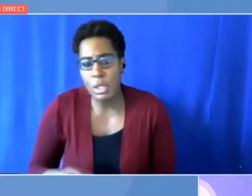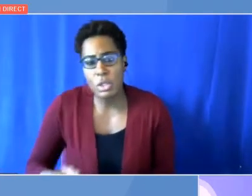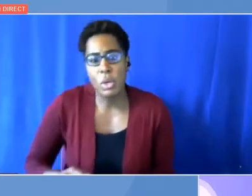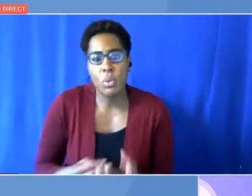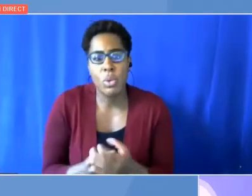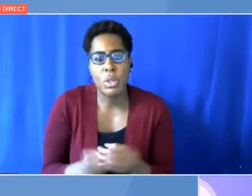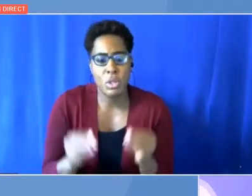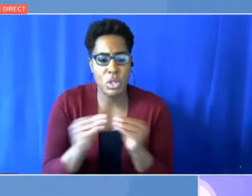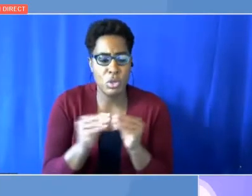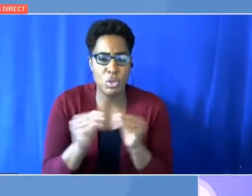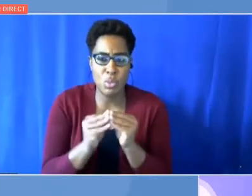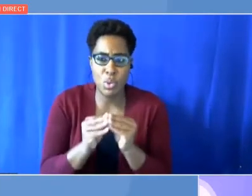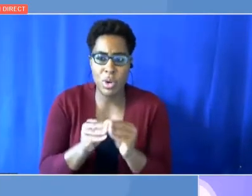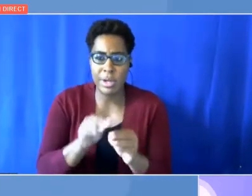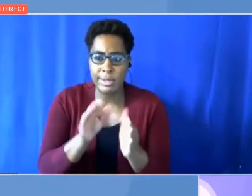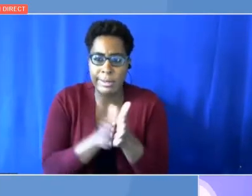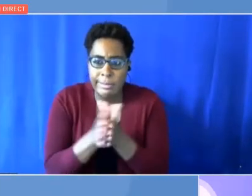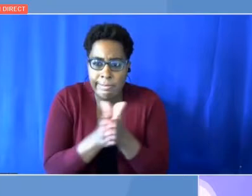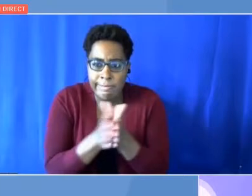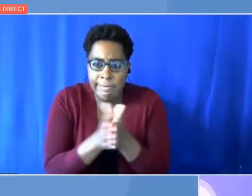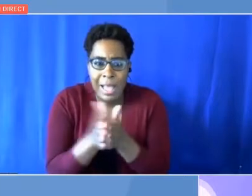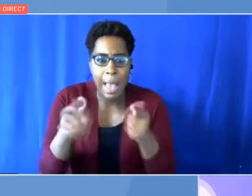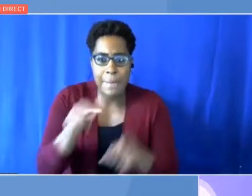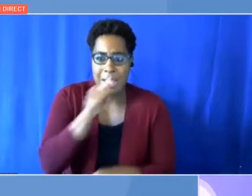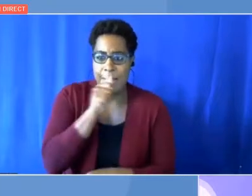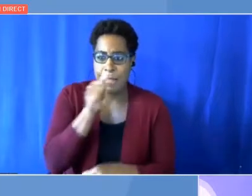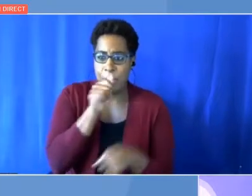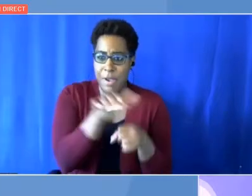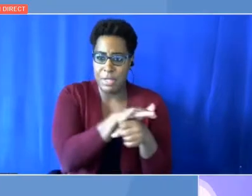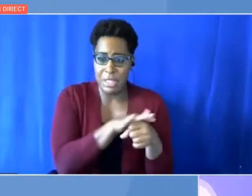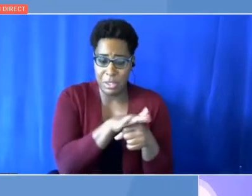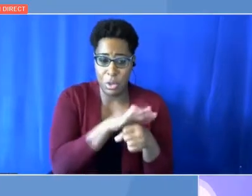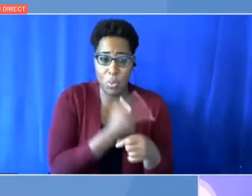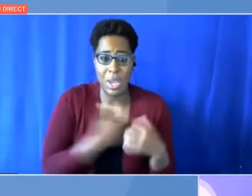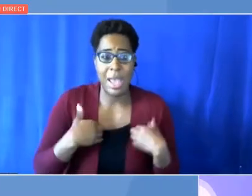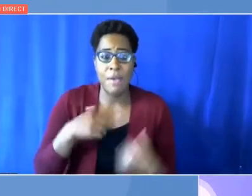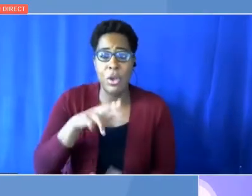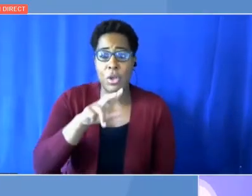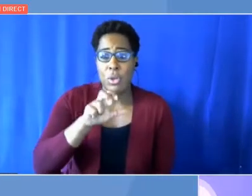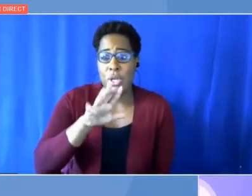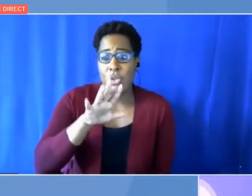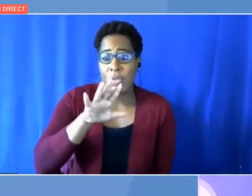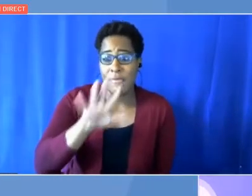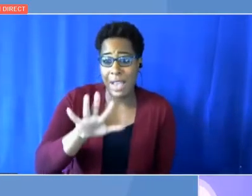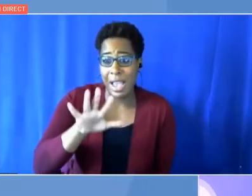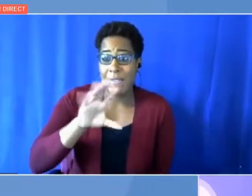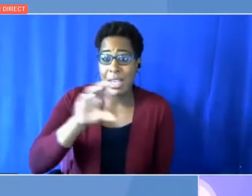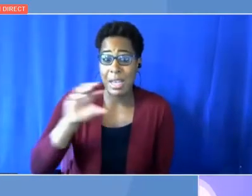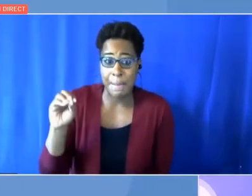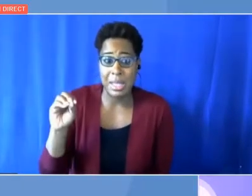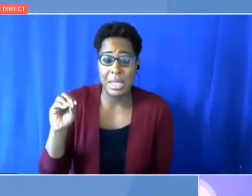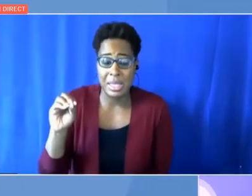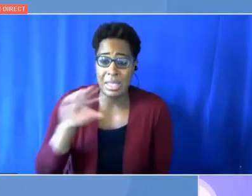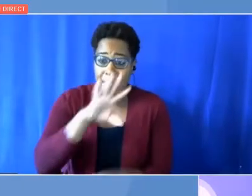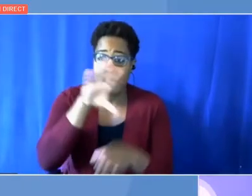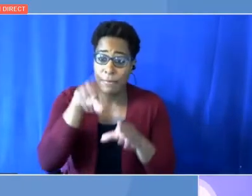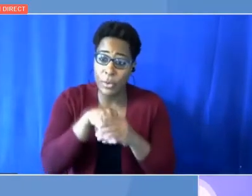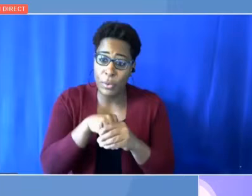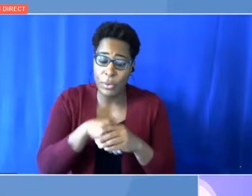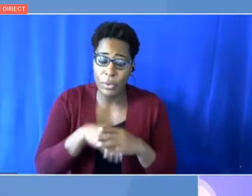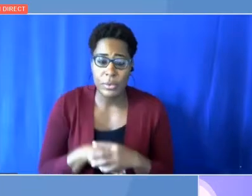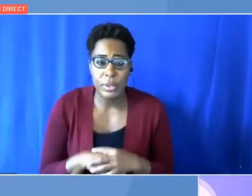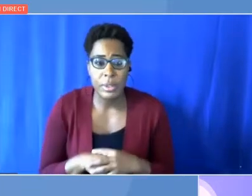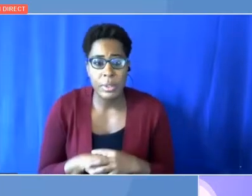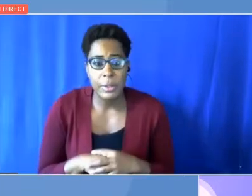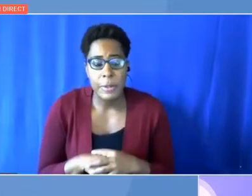terms of more. We have 3,500 companies since Glasgow have committed in a robust way to halving emissions by 2030.